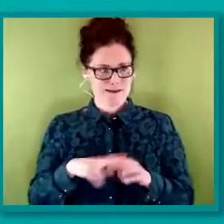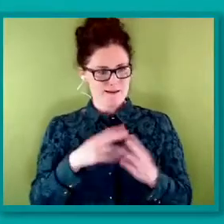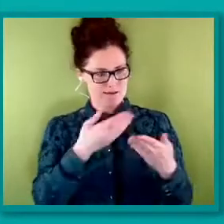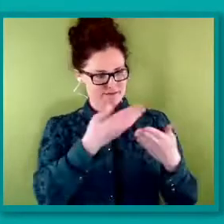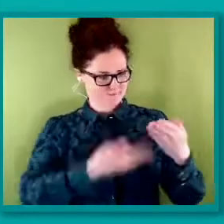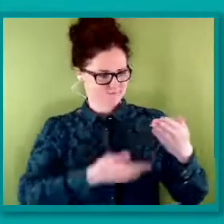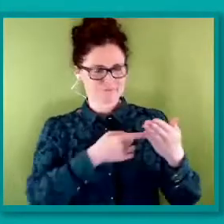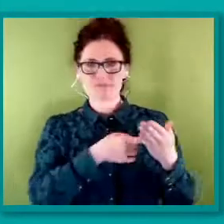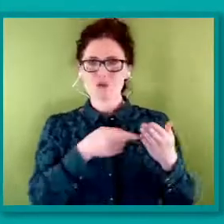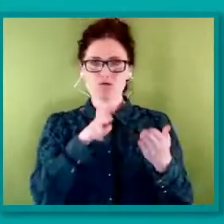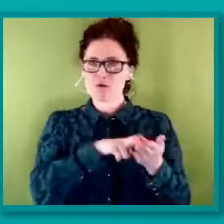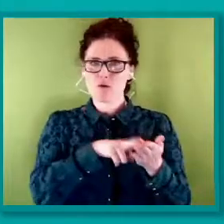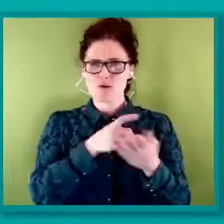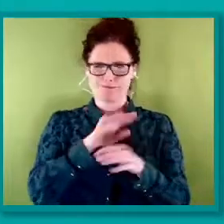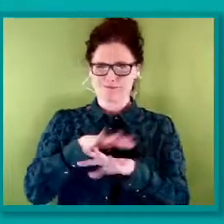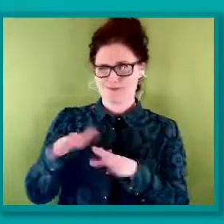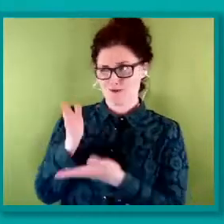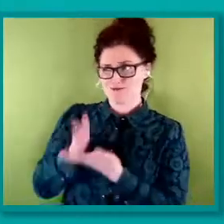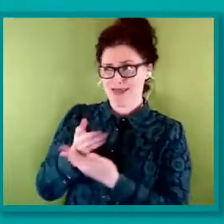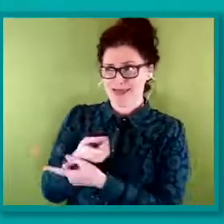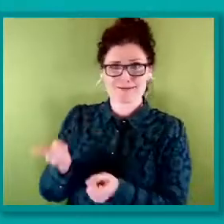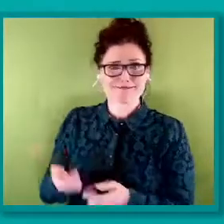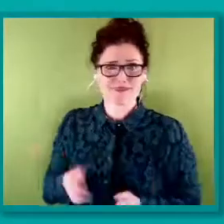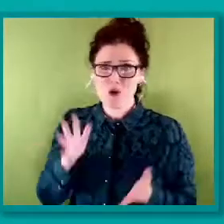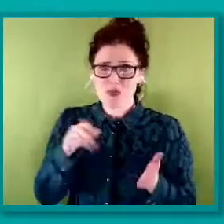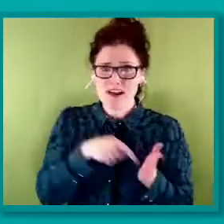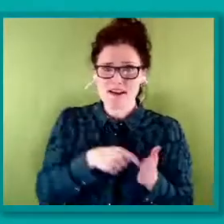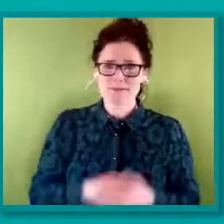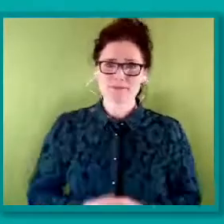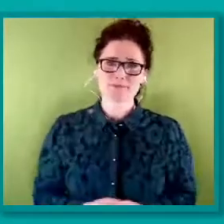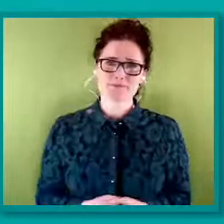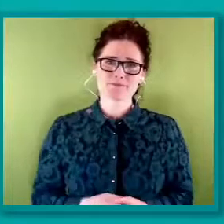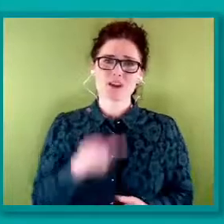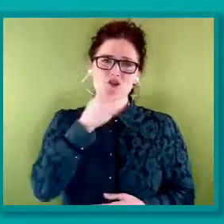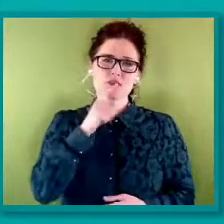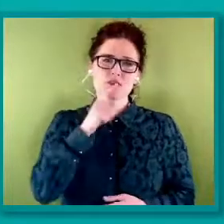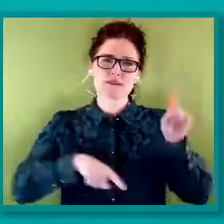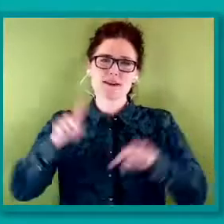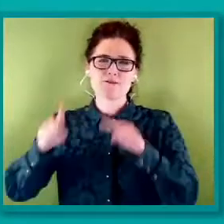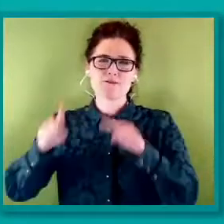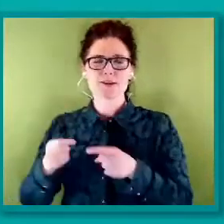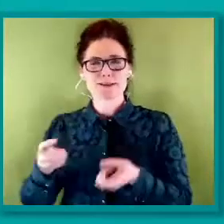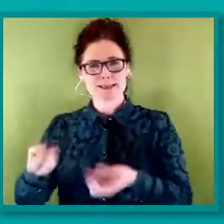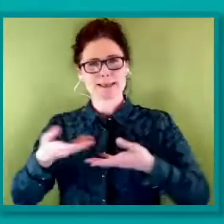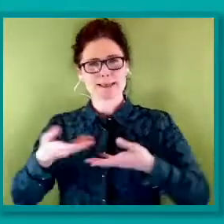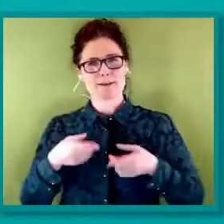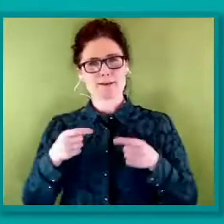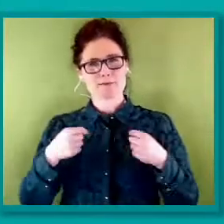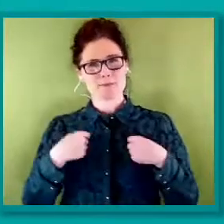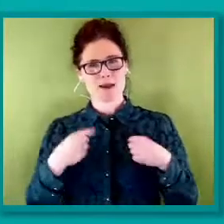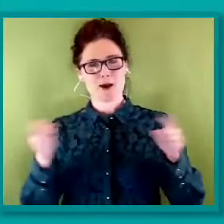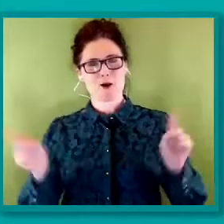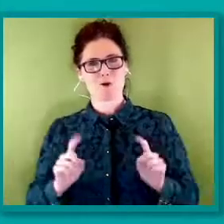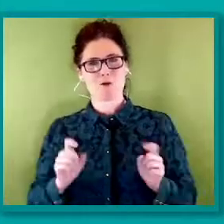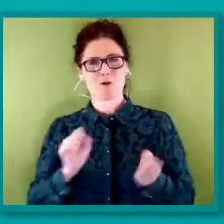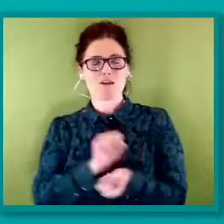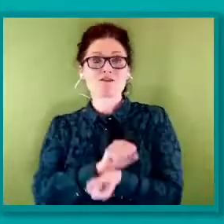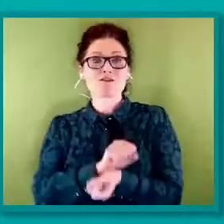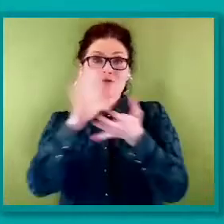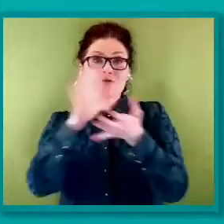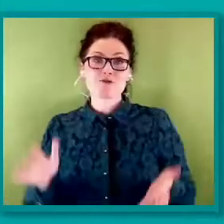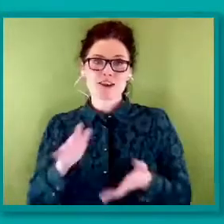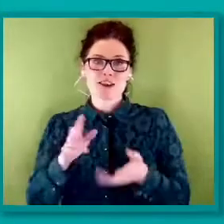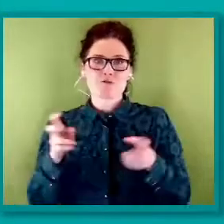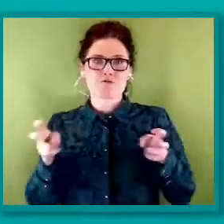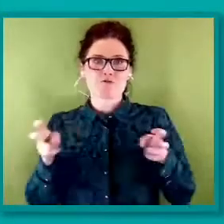Gender diversity, for me, offers a hope that one day we might live in a world free of the restrictions of traditional binary gender